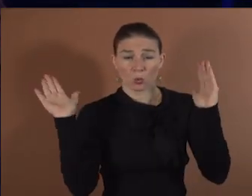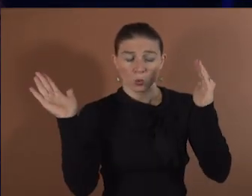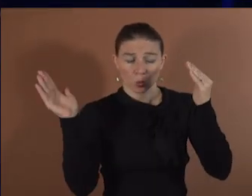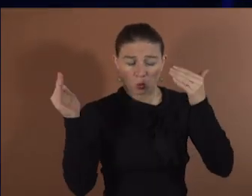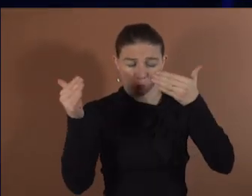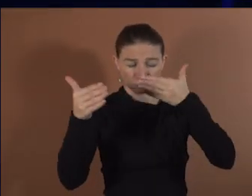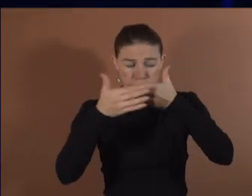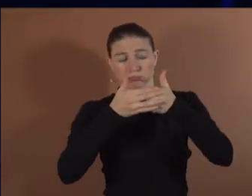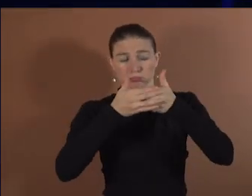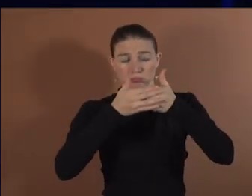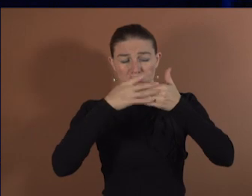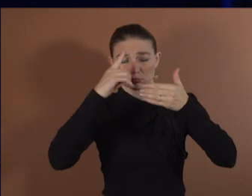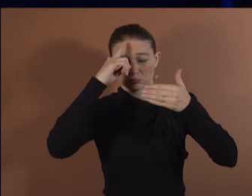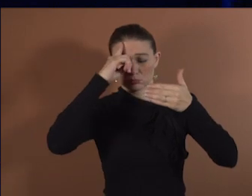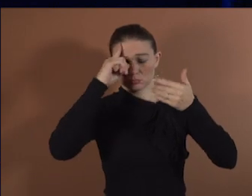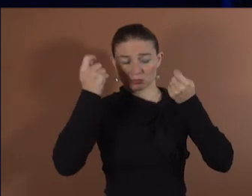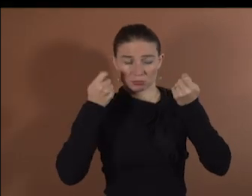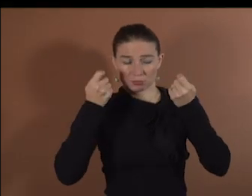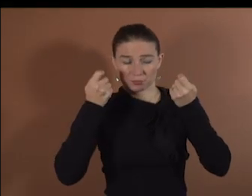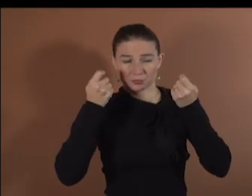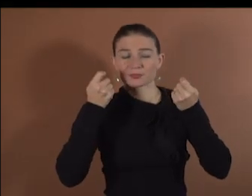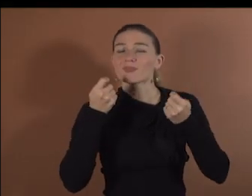In her case, it was a rare genetic disease.